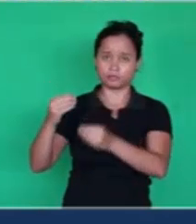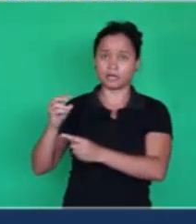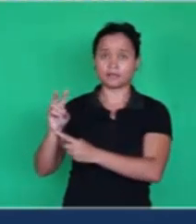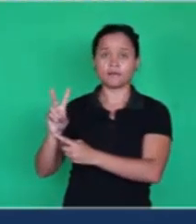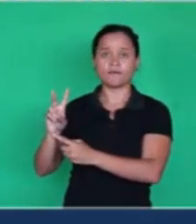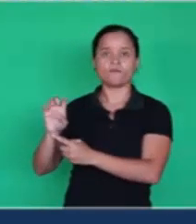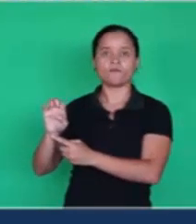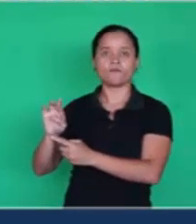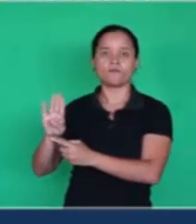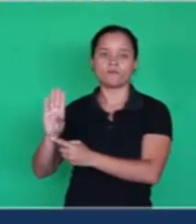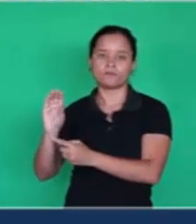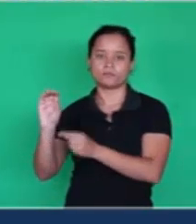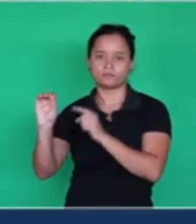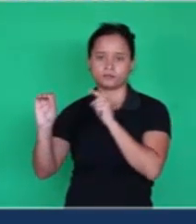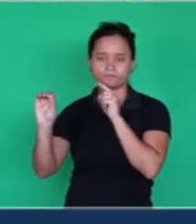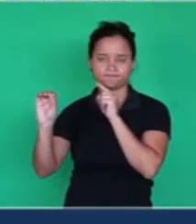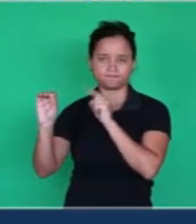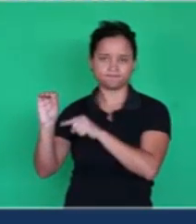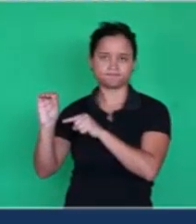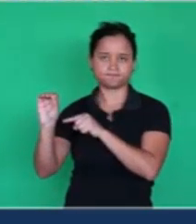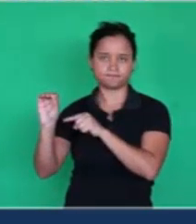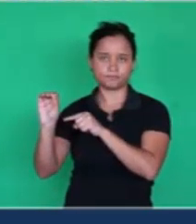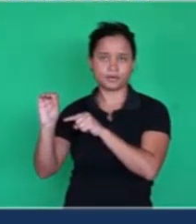It's very important for the believer,